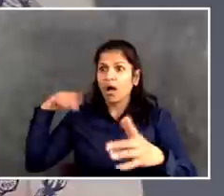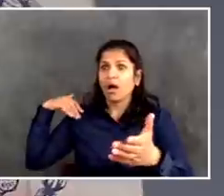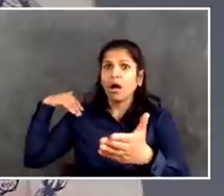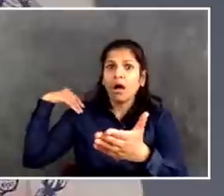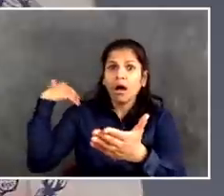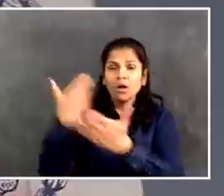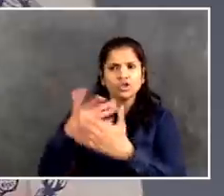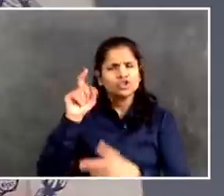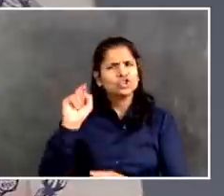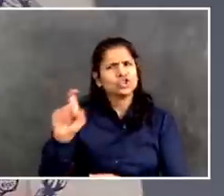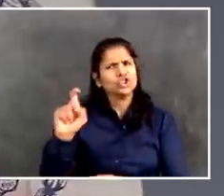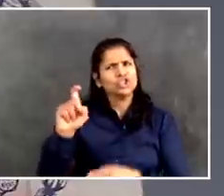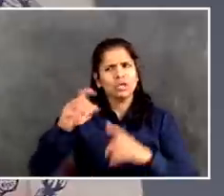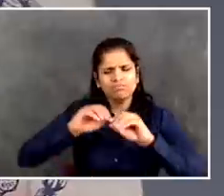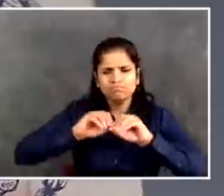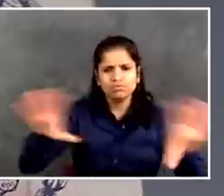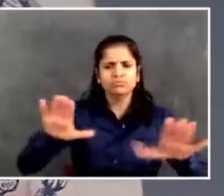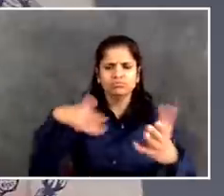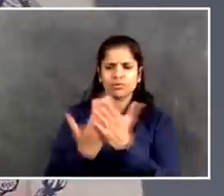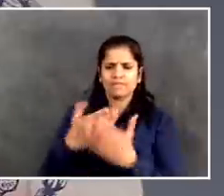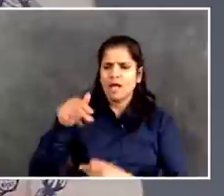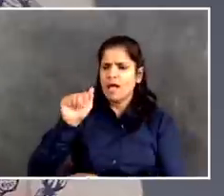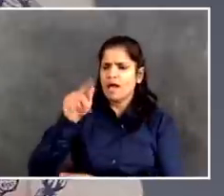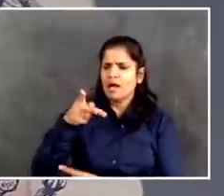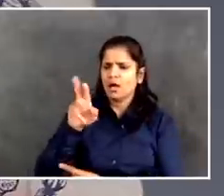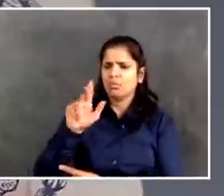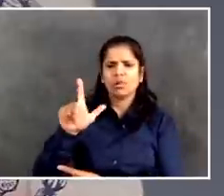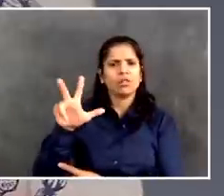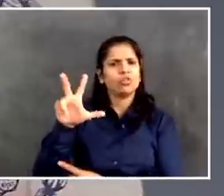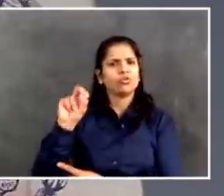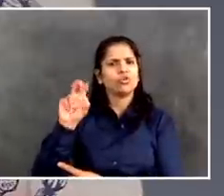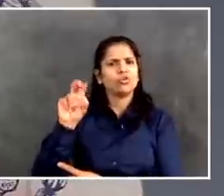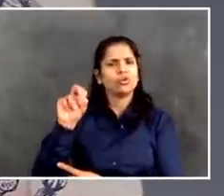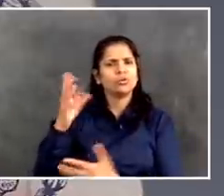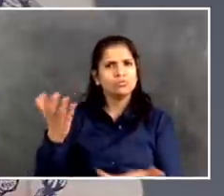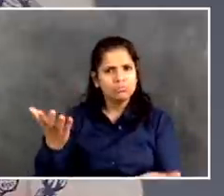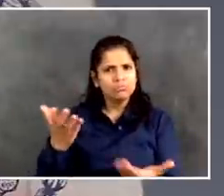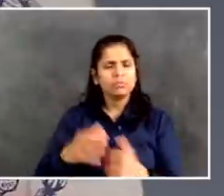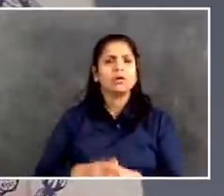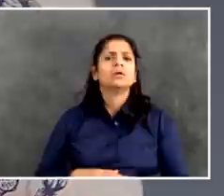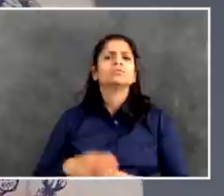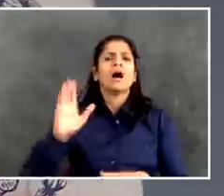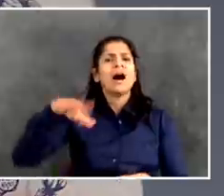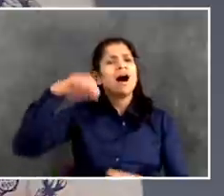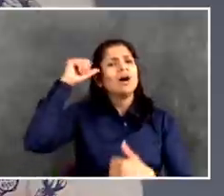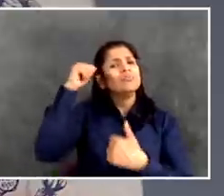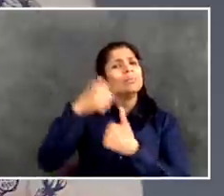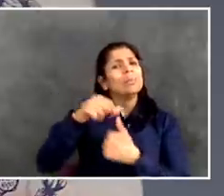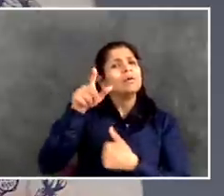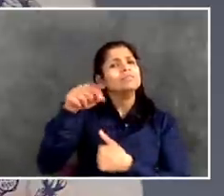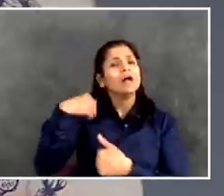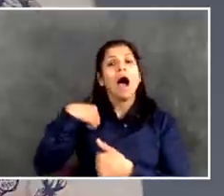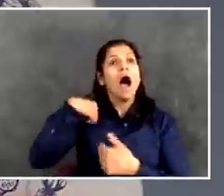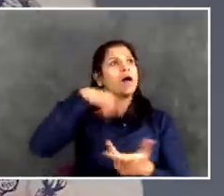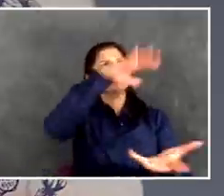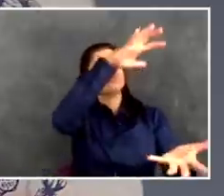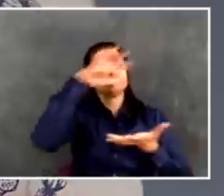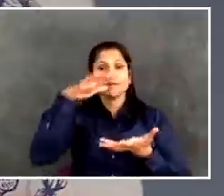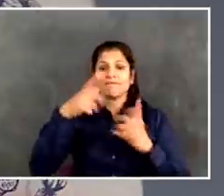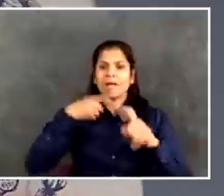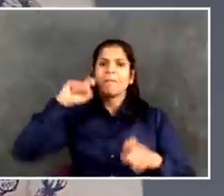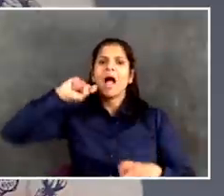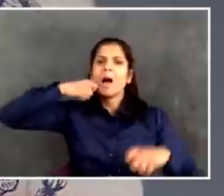service enabled the whole nine yards. But where there is still an open question is we think there are still